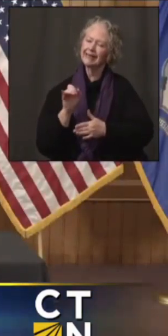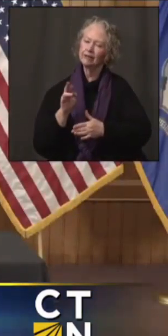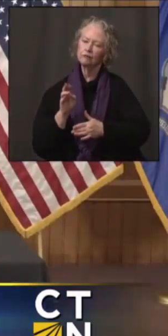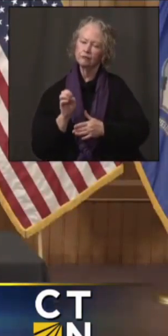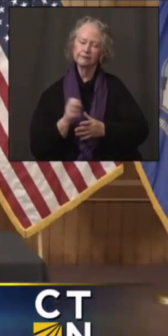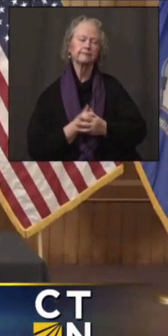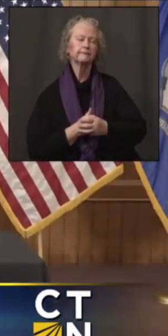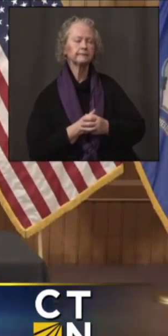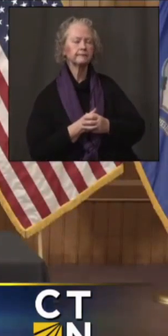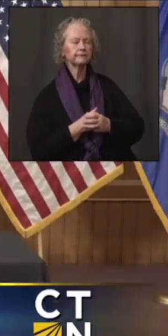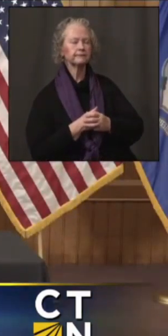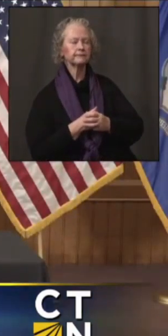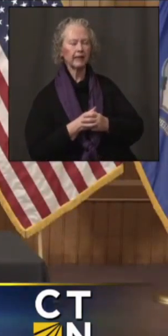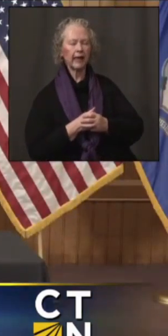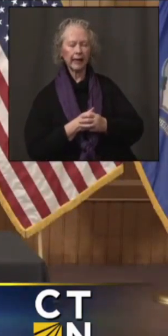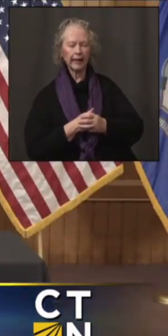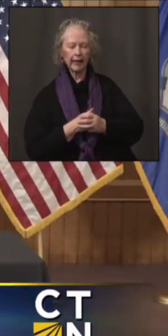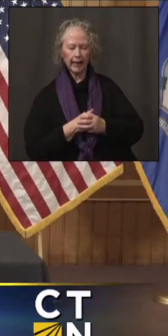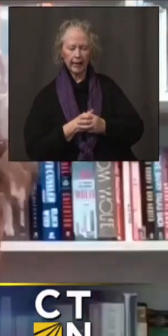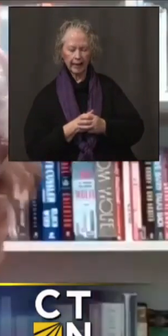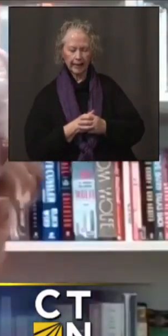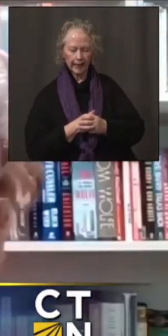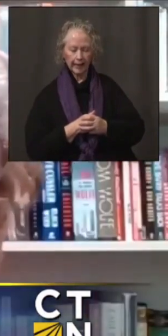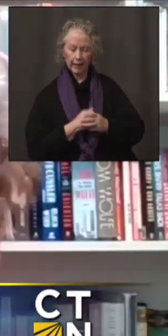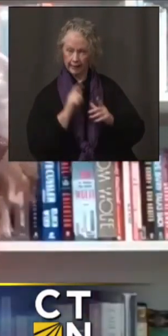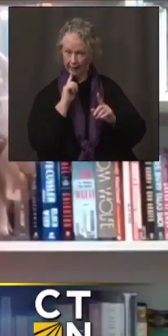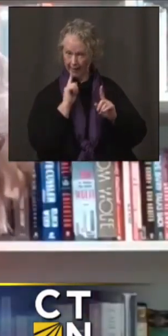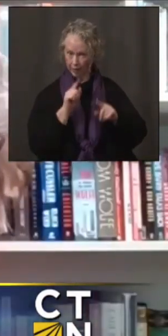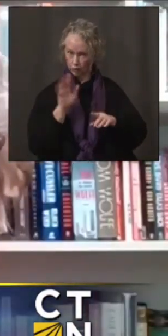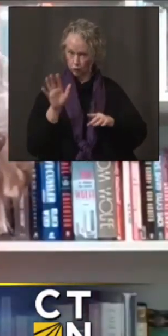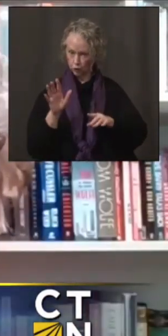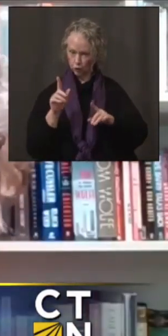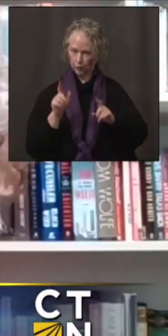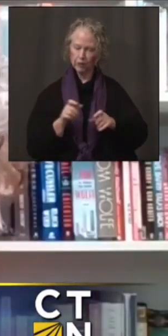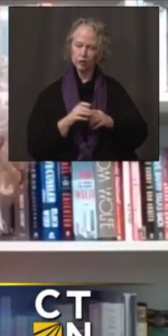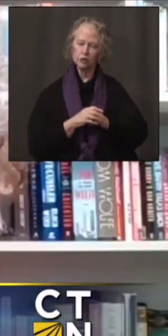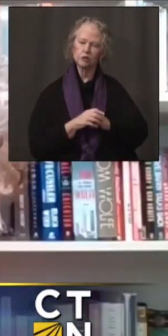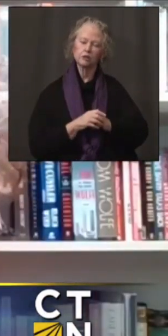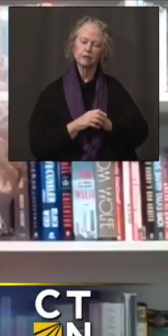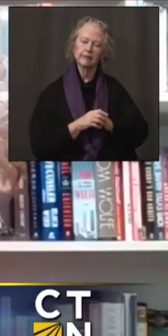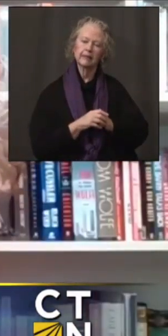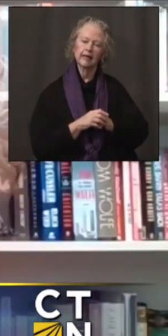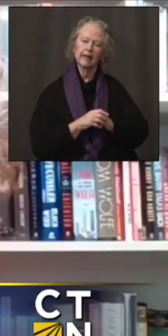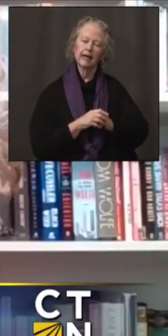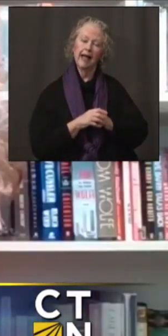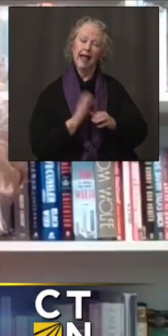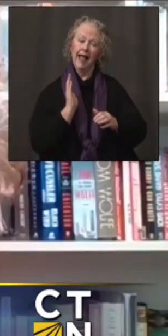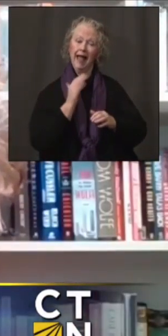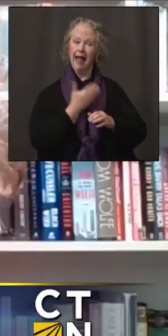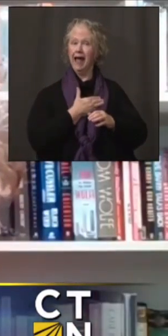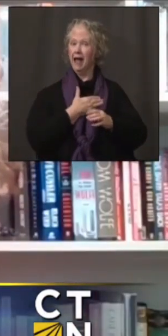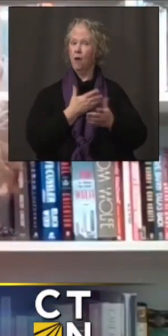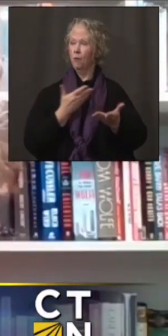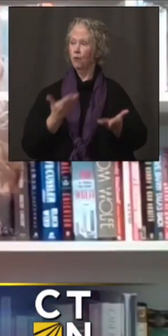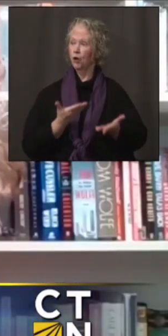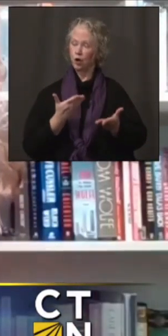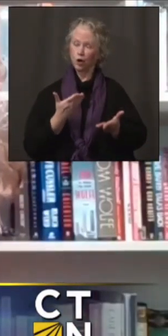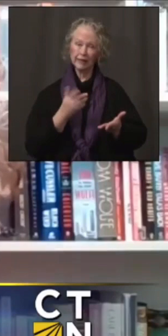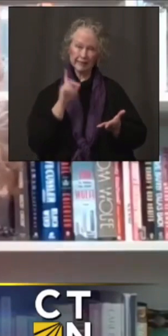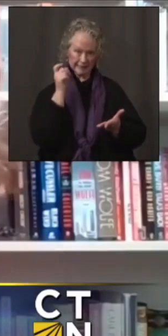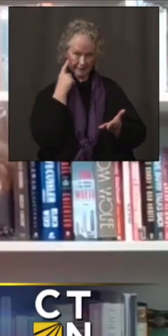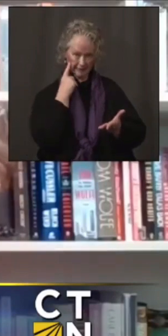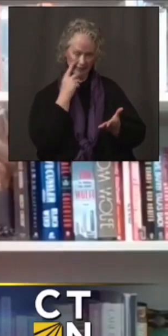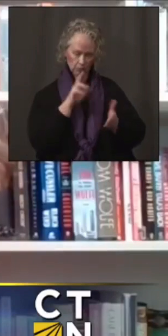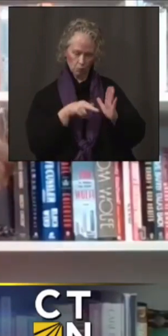Right. So, to answer your question about the role of the state in those appointments,